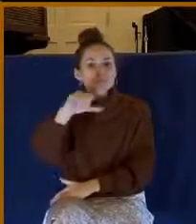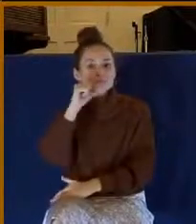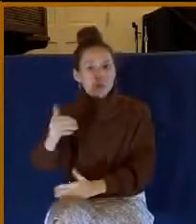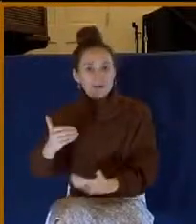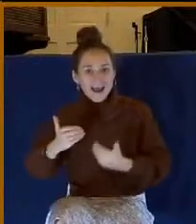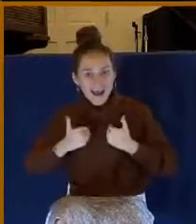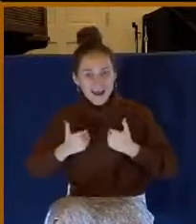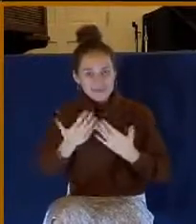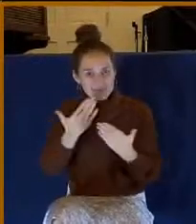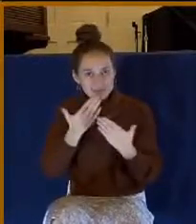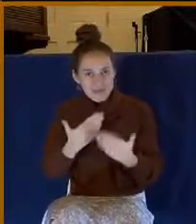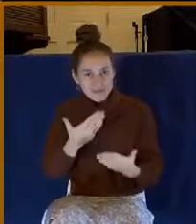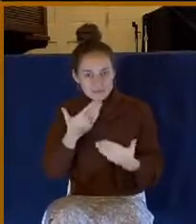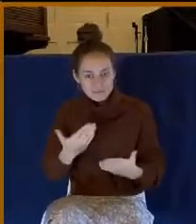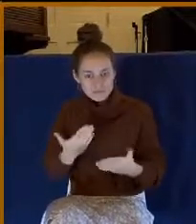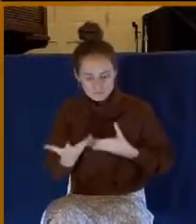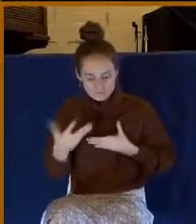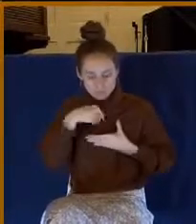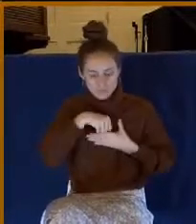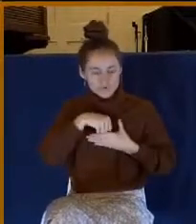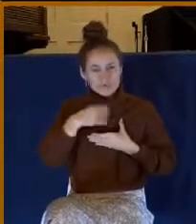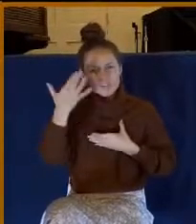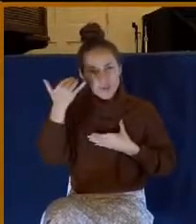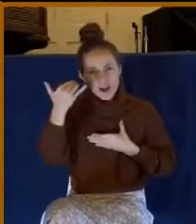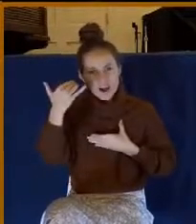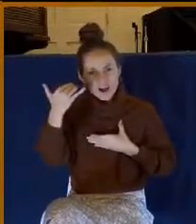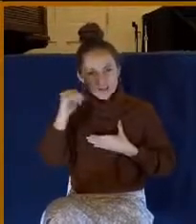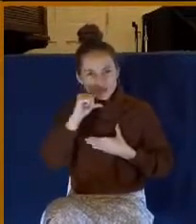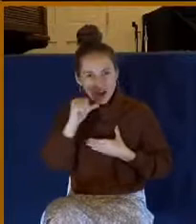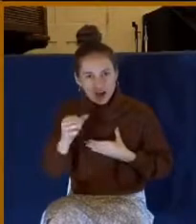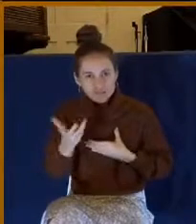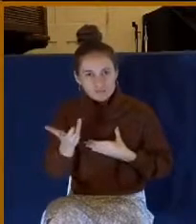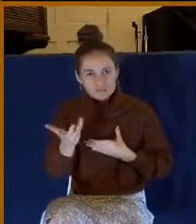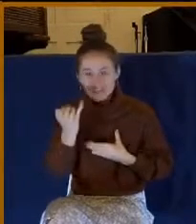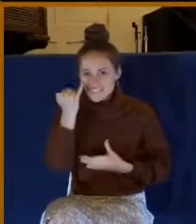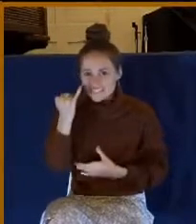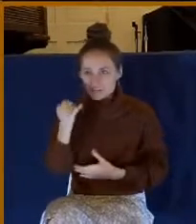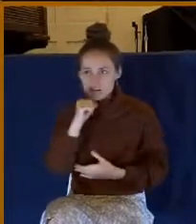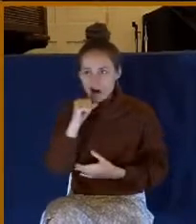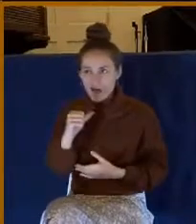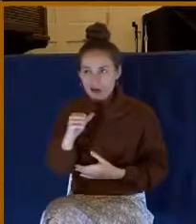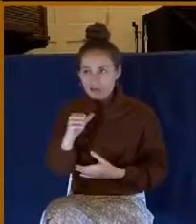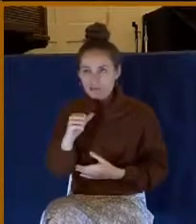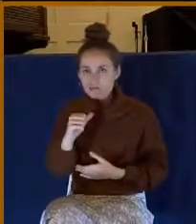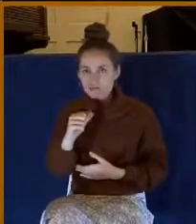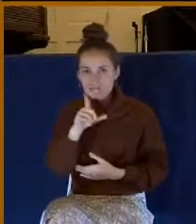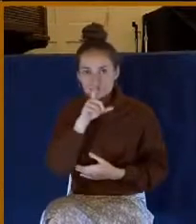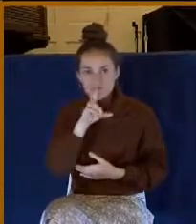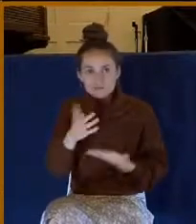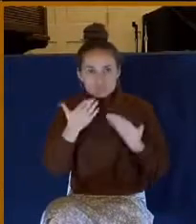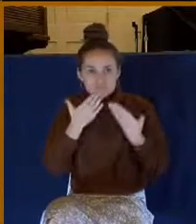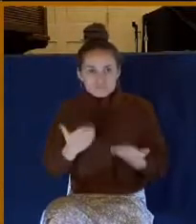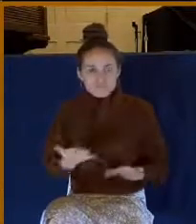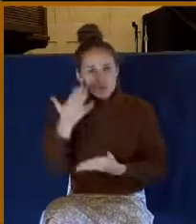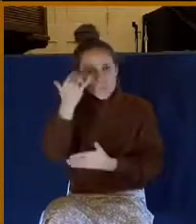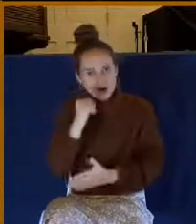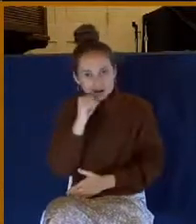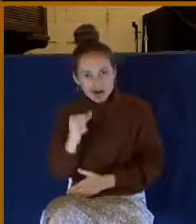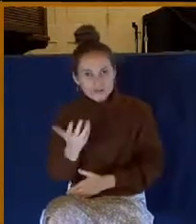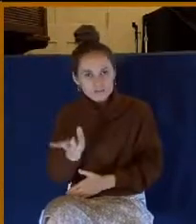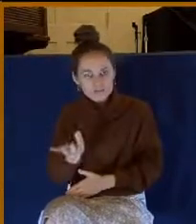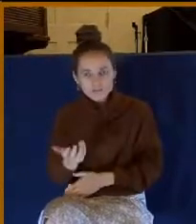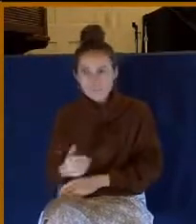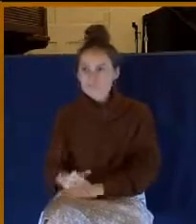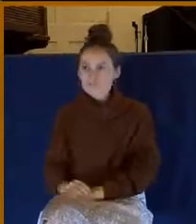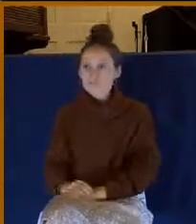why? There's a problem there. If there's not truth, gratefulness. Let me give you some reasons why we may not